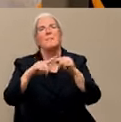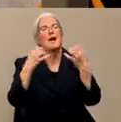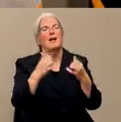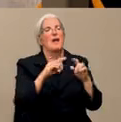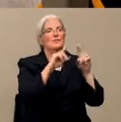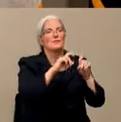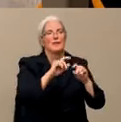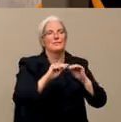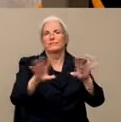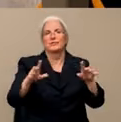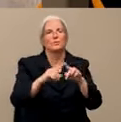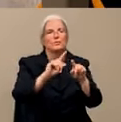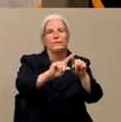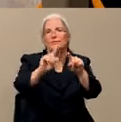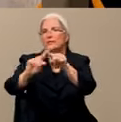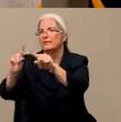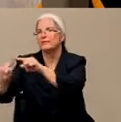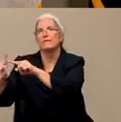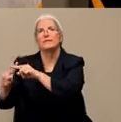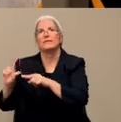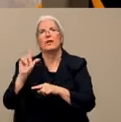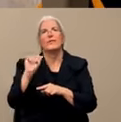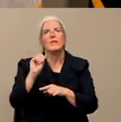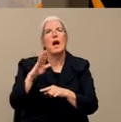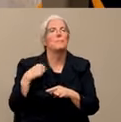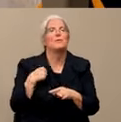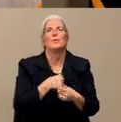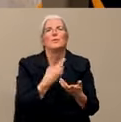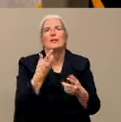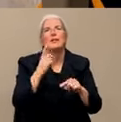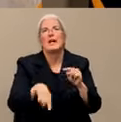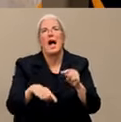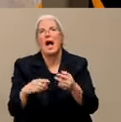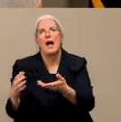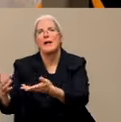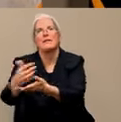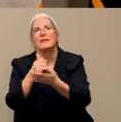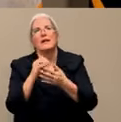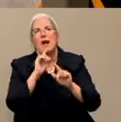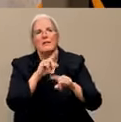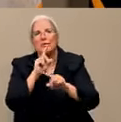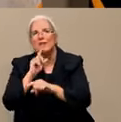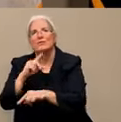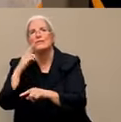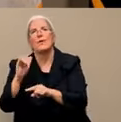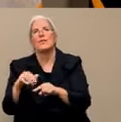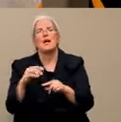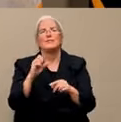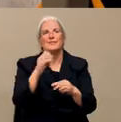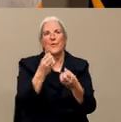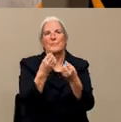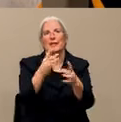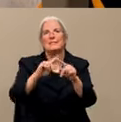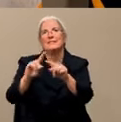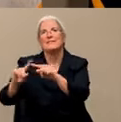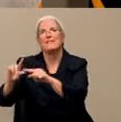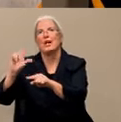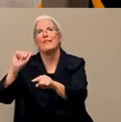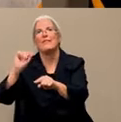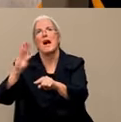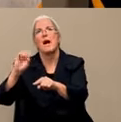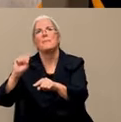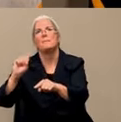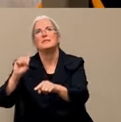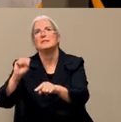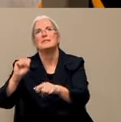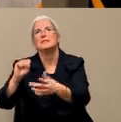or some hospital labs are hopefully up and running, if not now, then soon, they don't notify us when they send tests, so